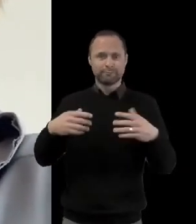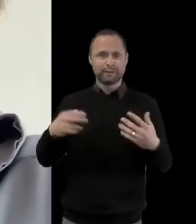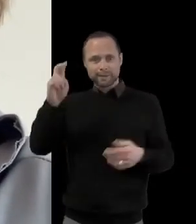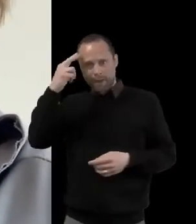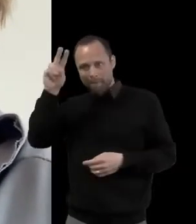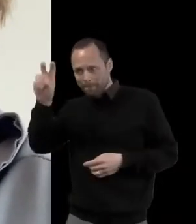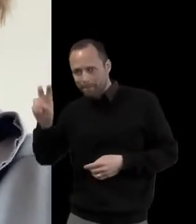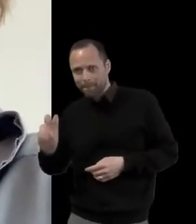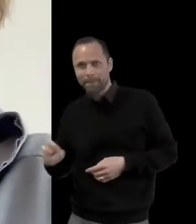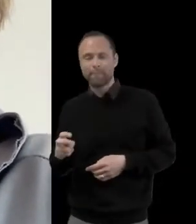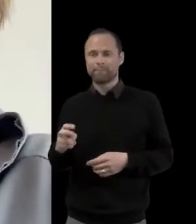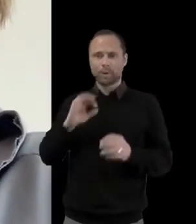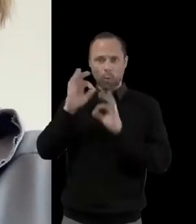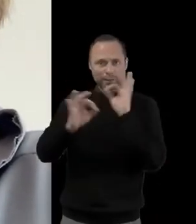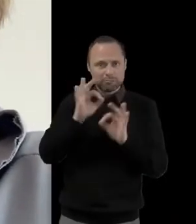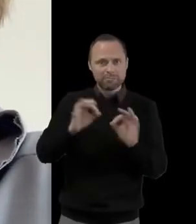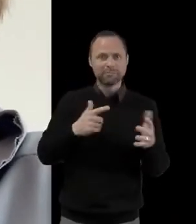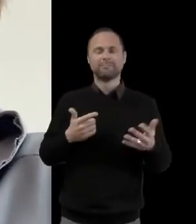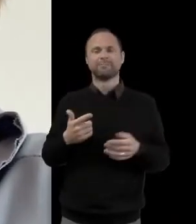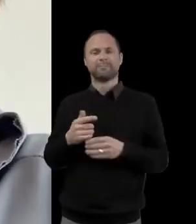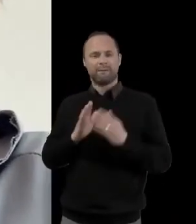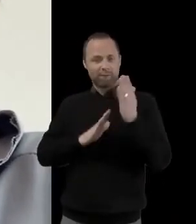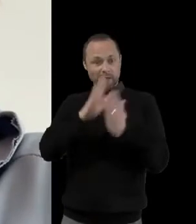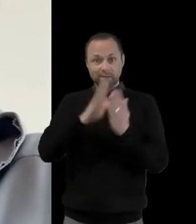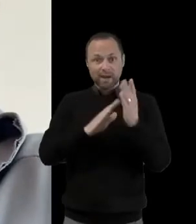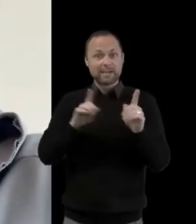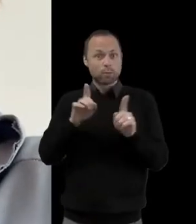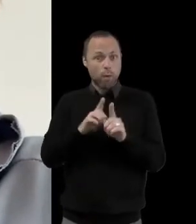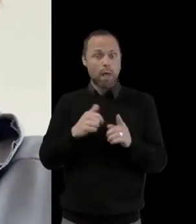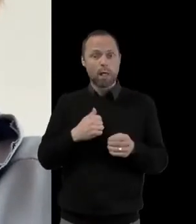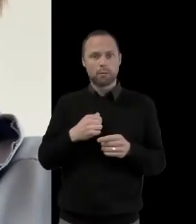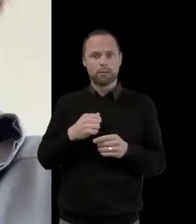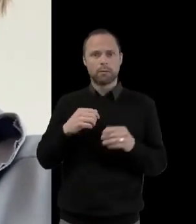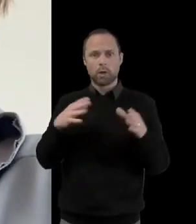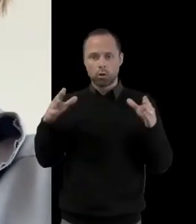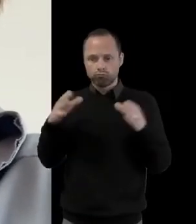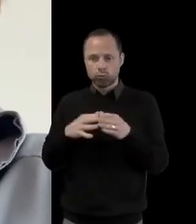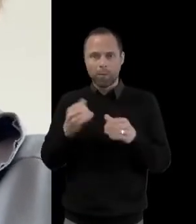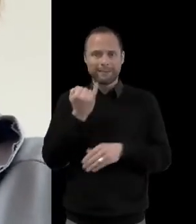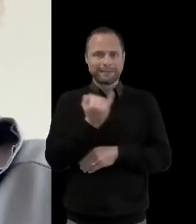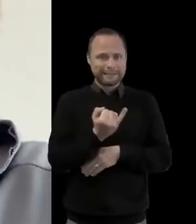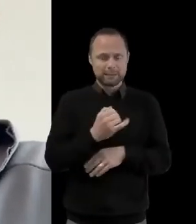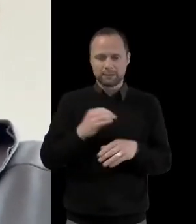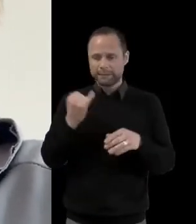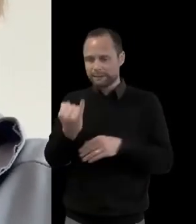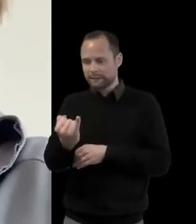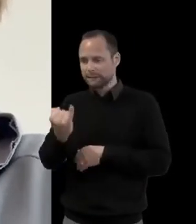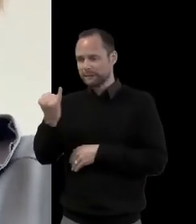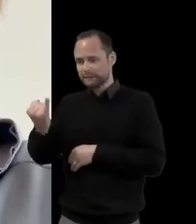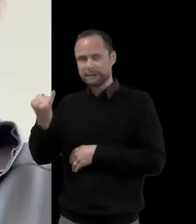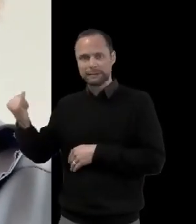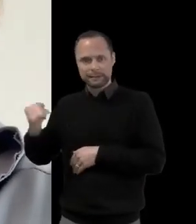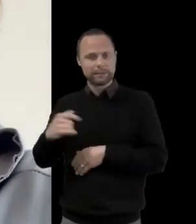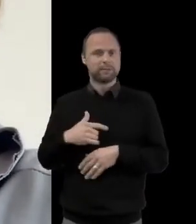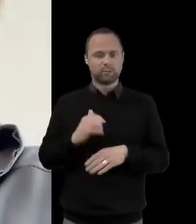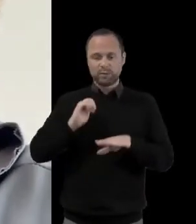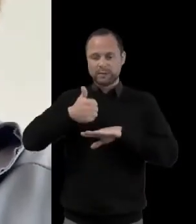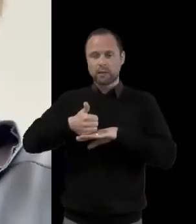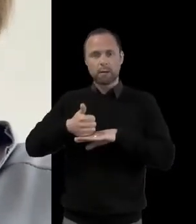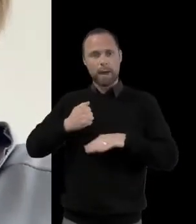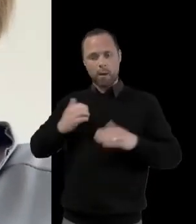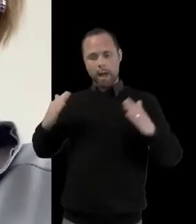gatherings now that we can meet in groups of six. We've set up tables on our driveway in groups of six and gathered people together.